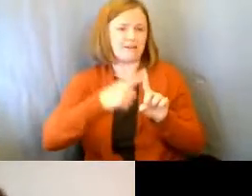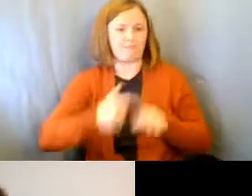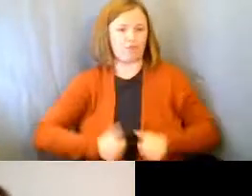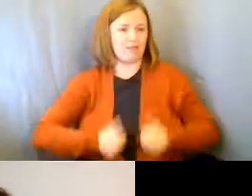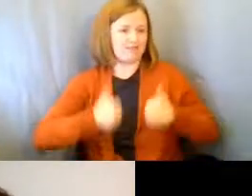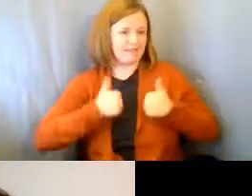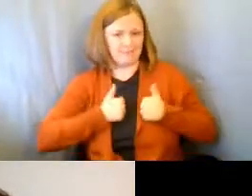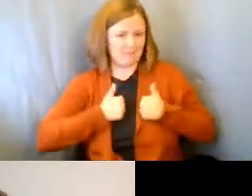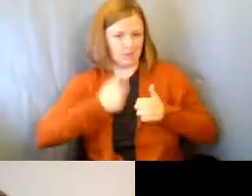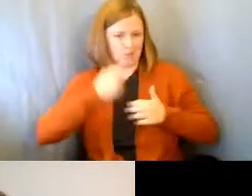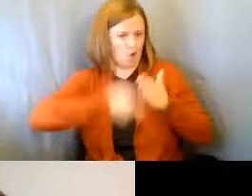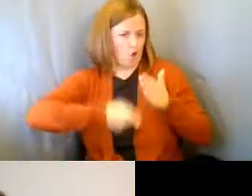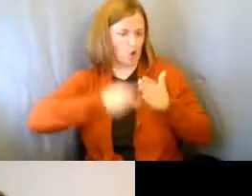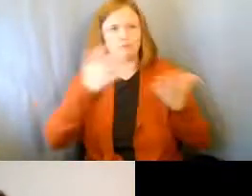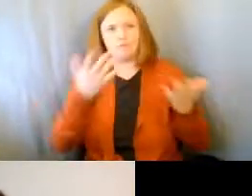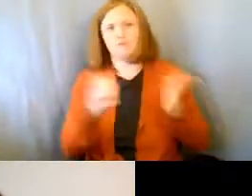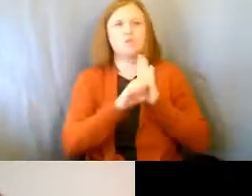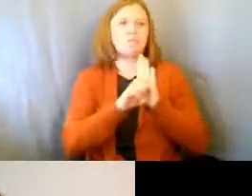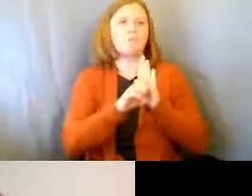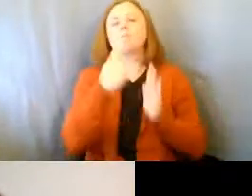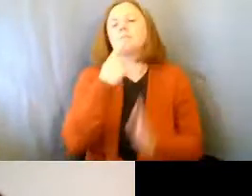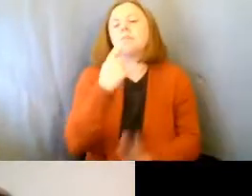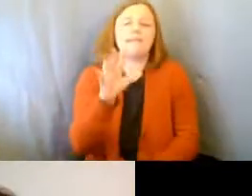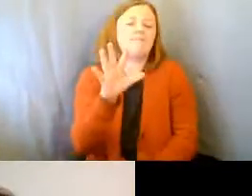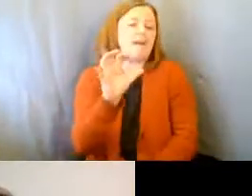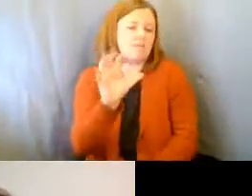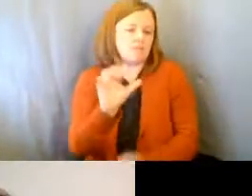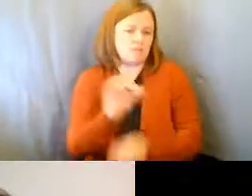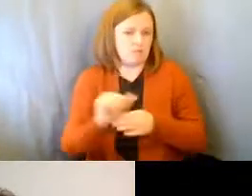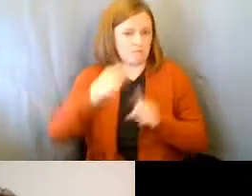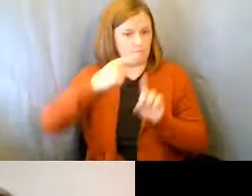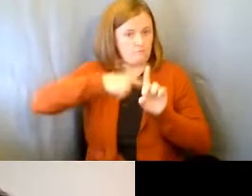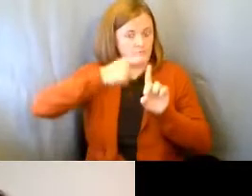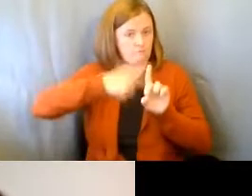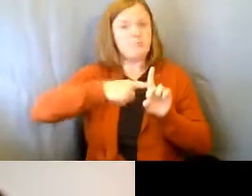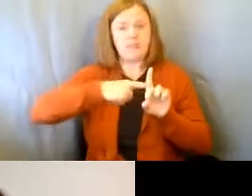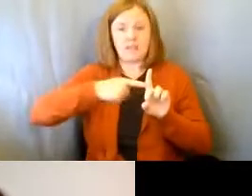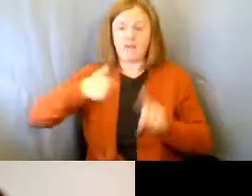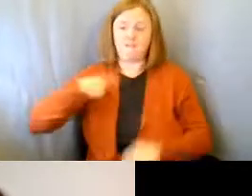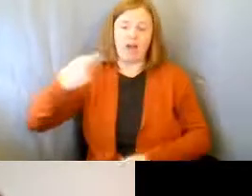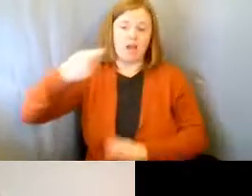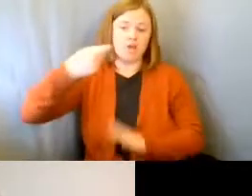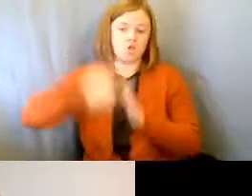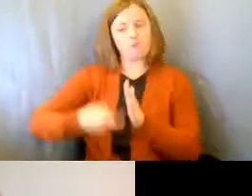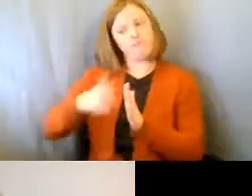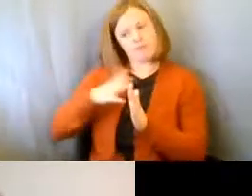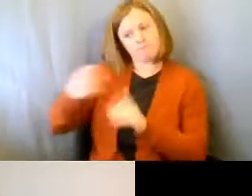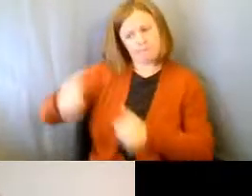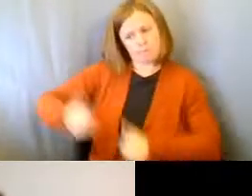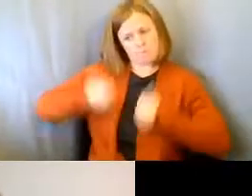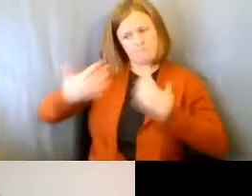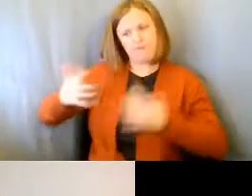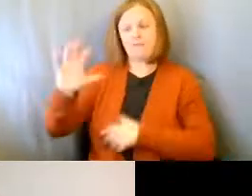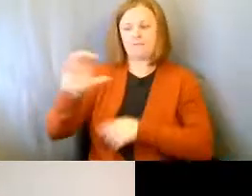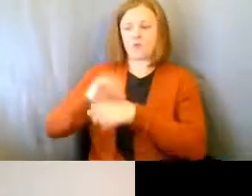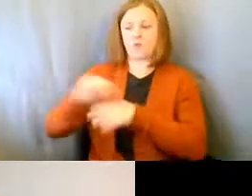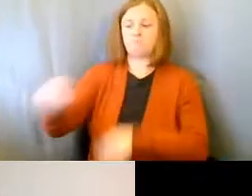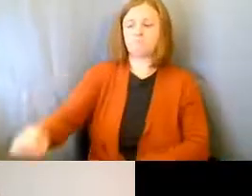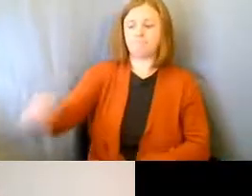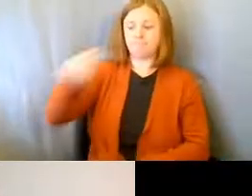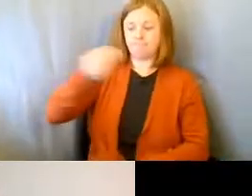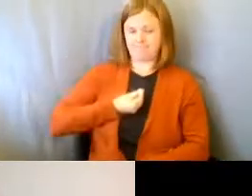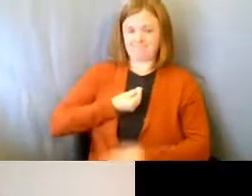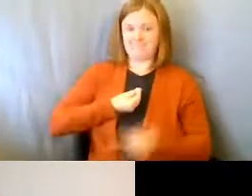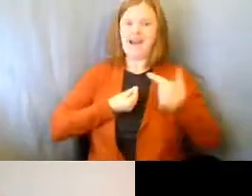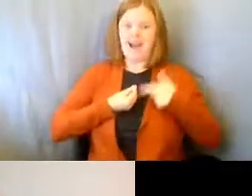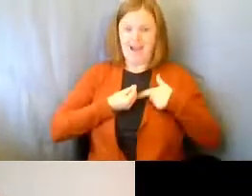expenses is, we'll say, $500 a month, and I charge him $500 a month that I